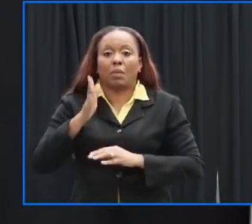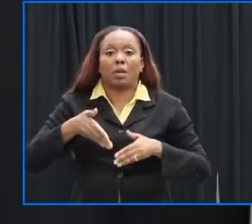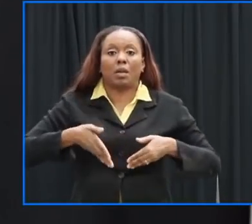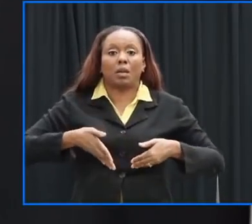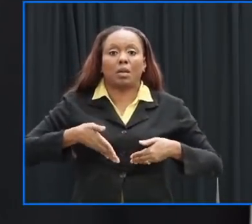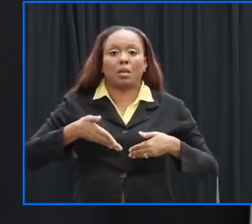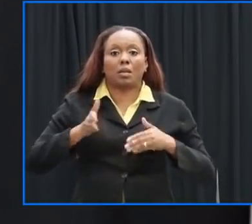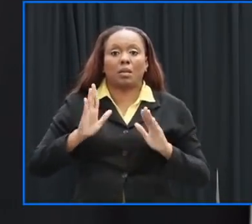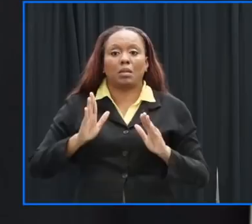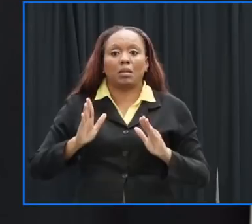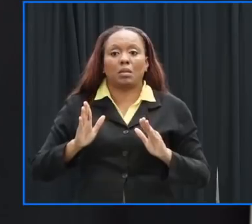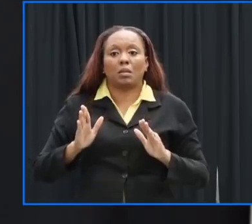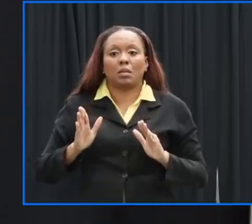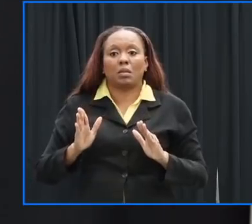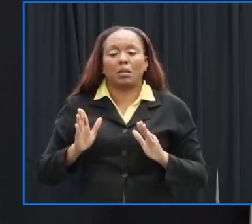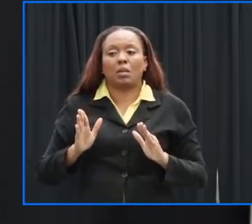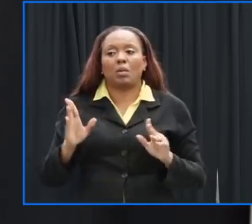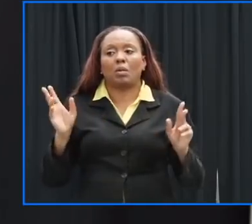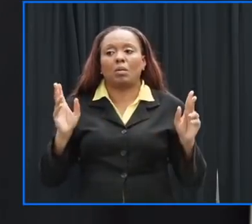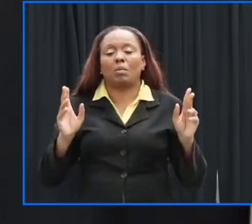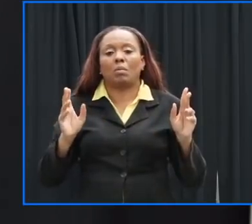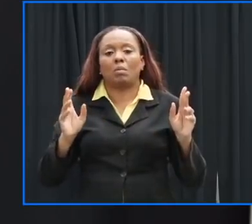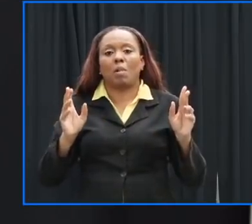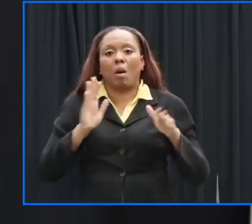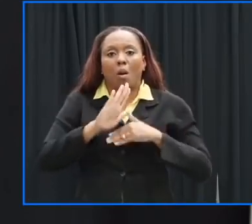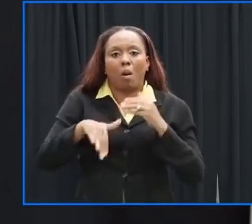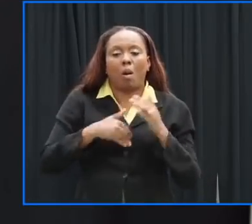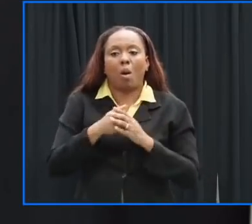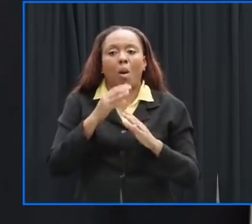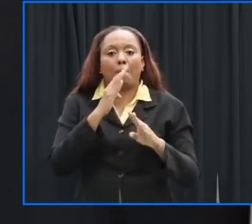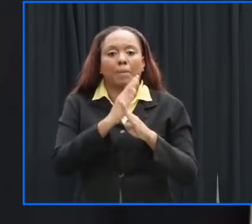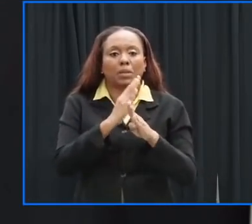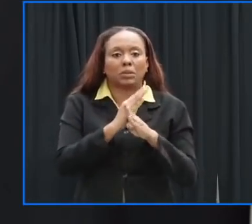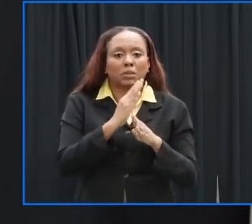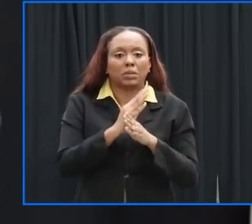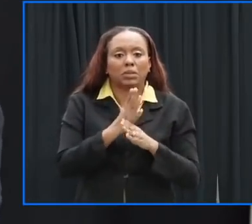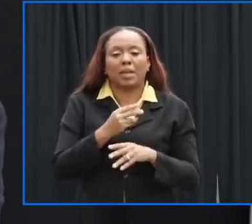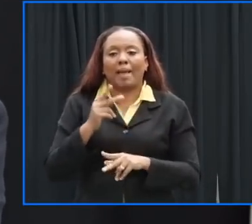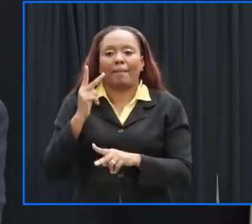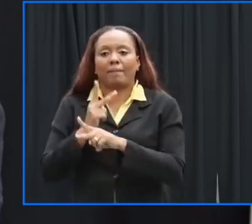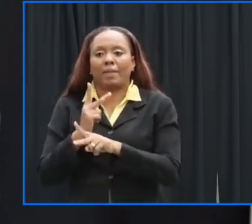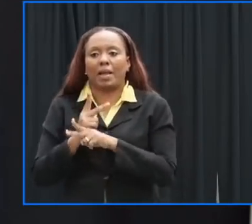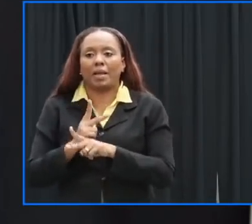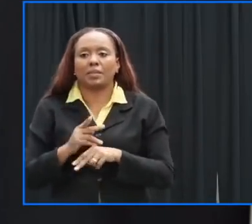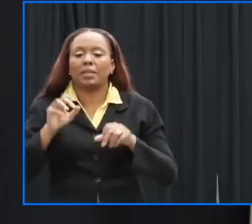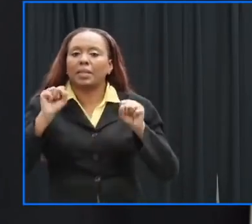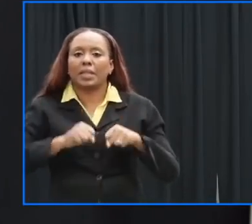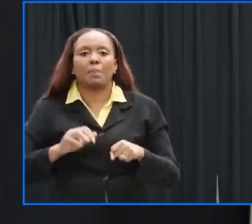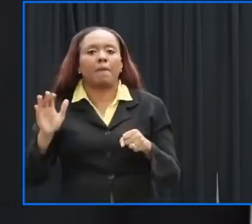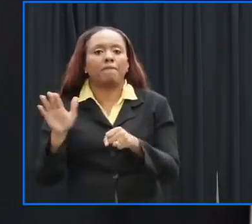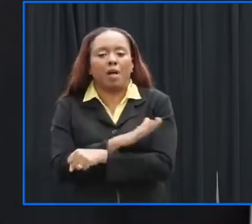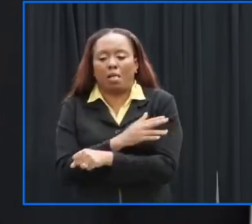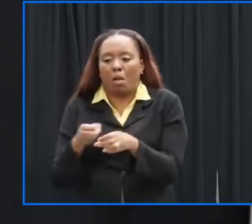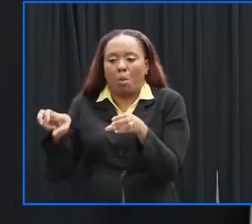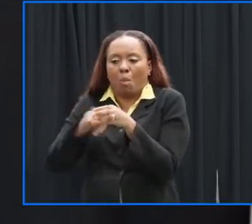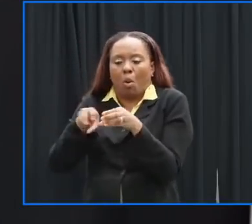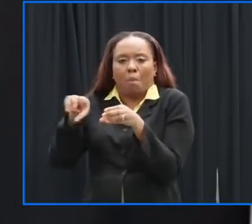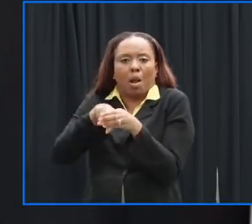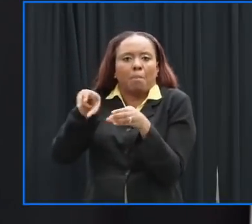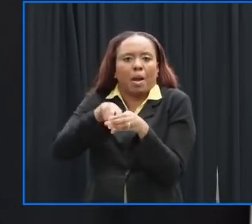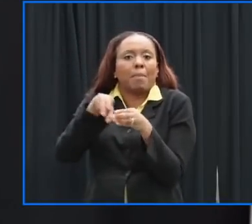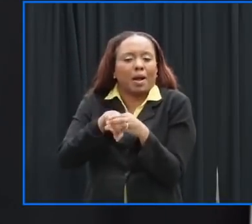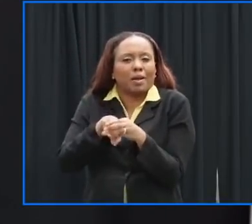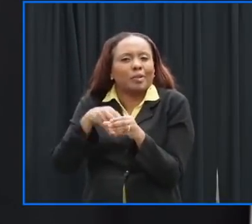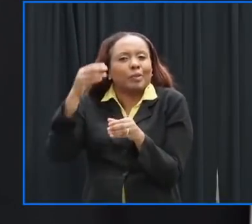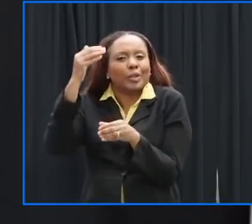transport to move to its full capacity so between now and the time the last bus leaves its